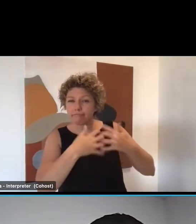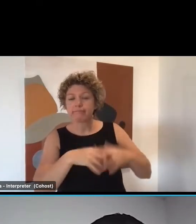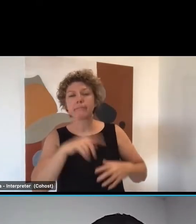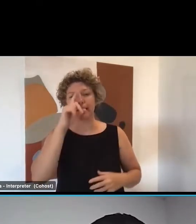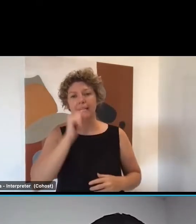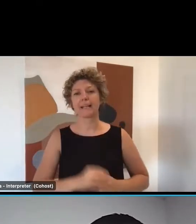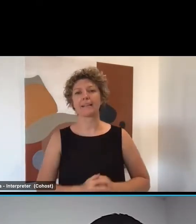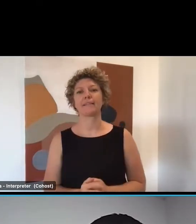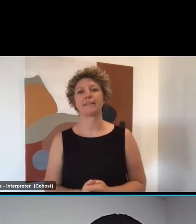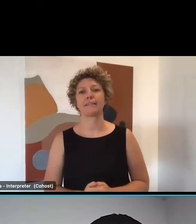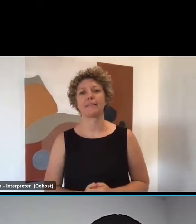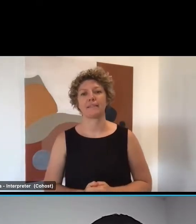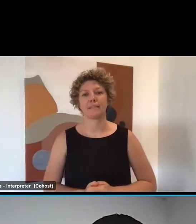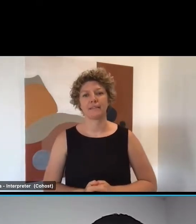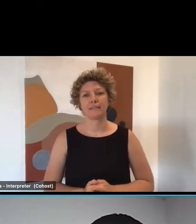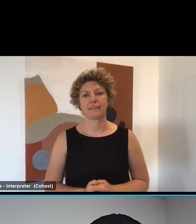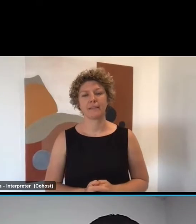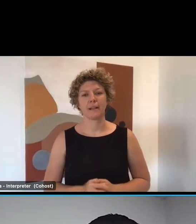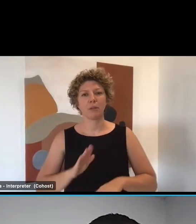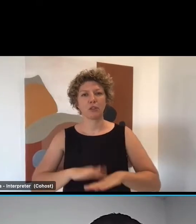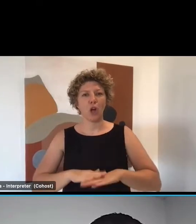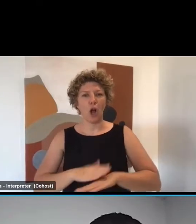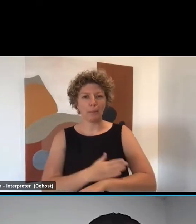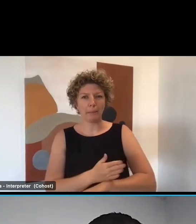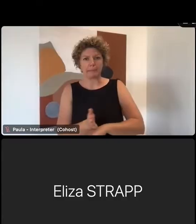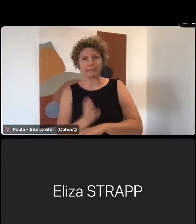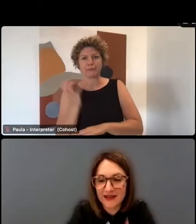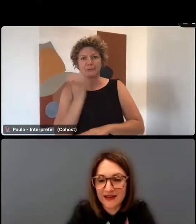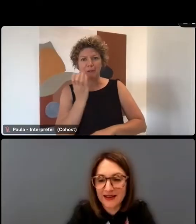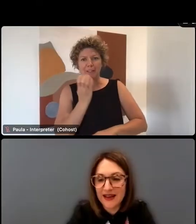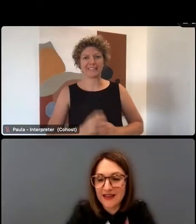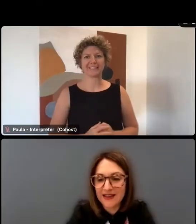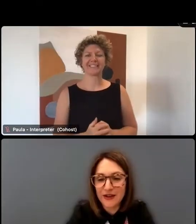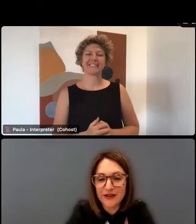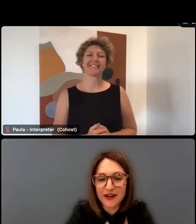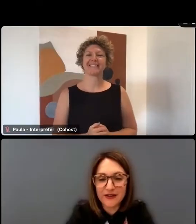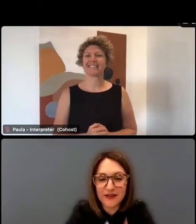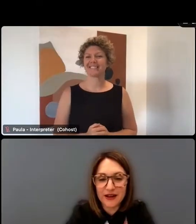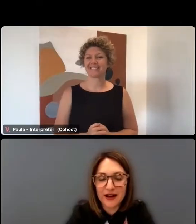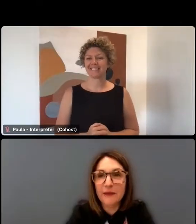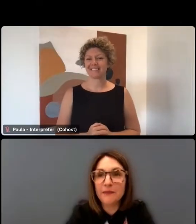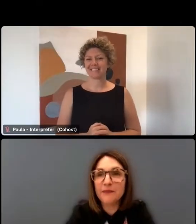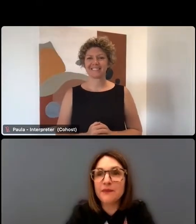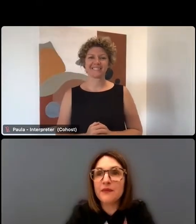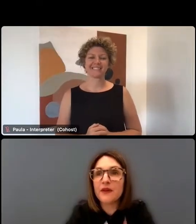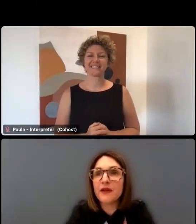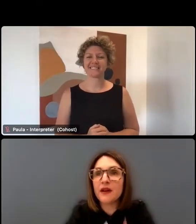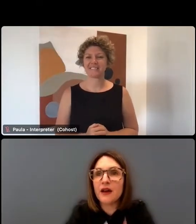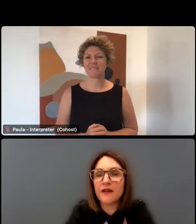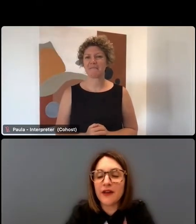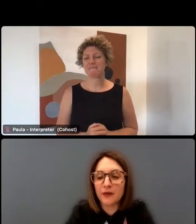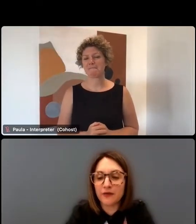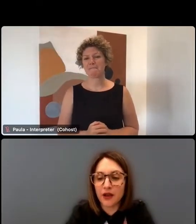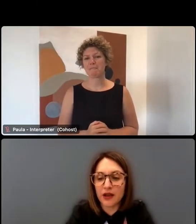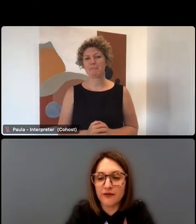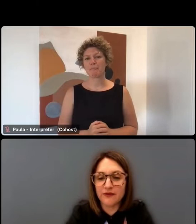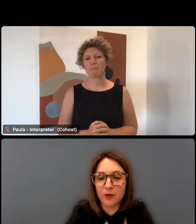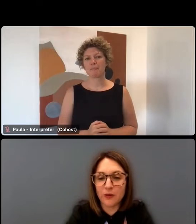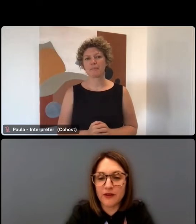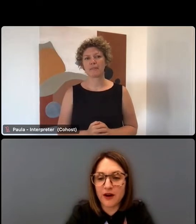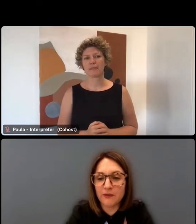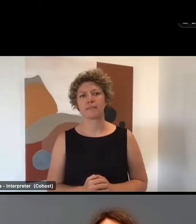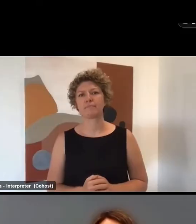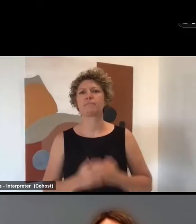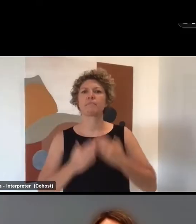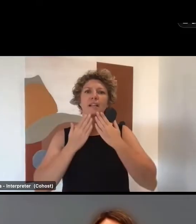finished now because I think I might be slightly over time. So I apologise. Eliza. Thank you, David. That was really